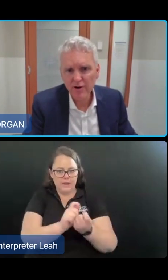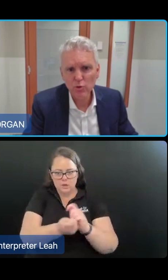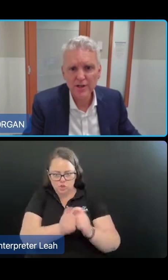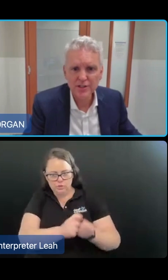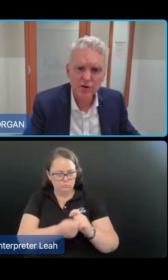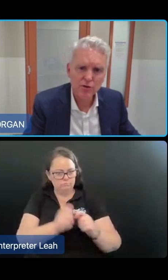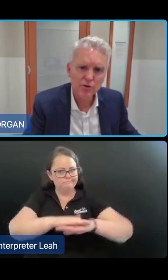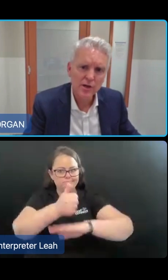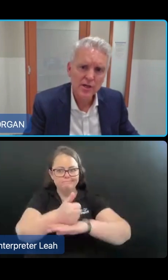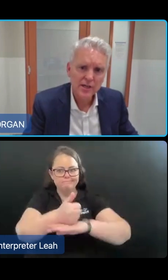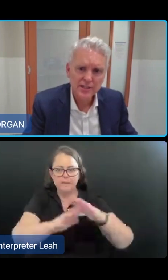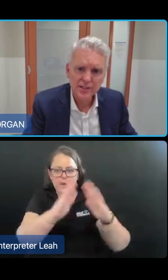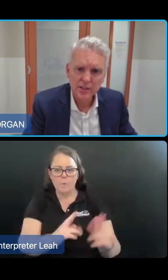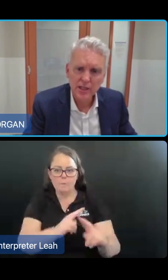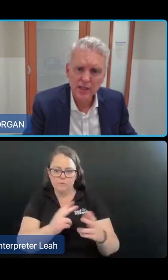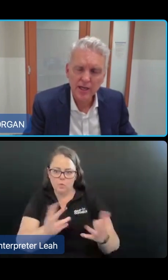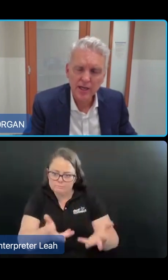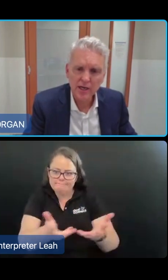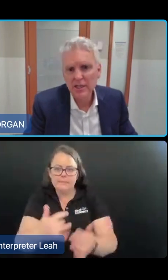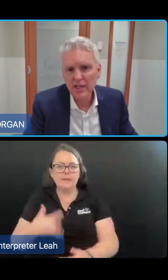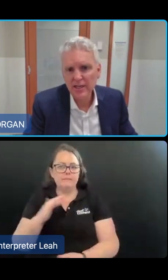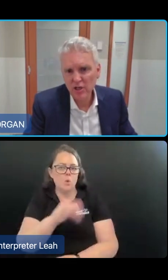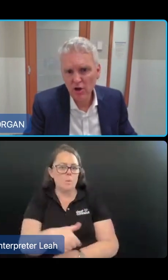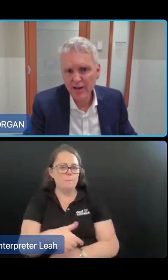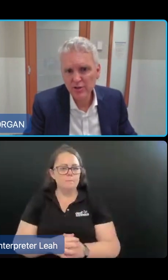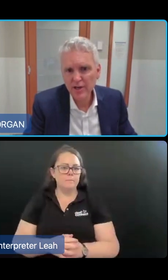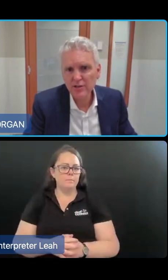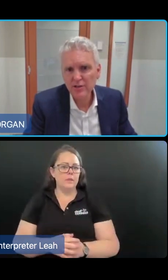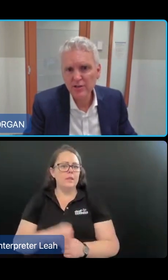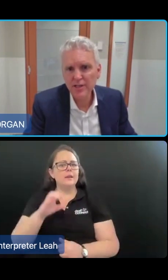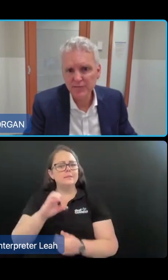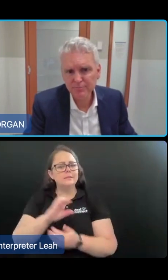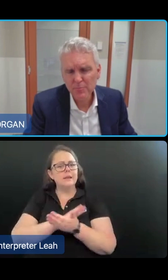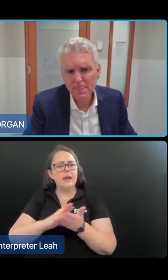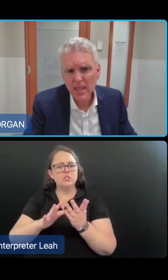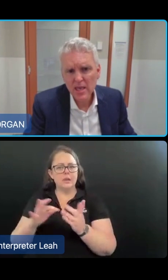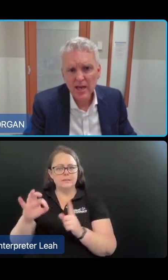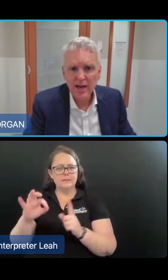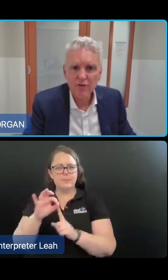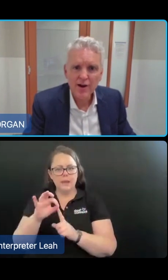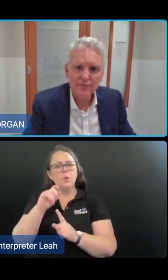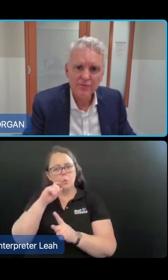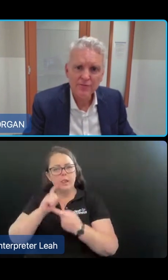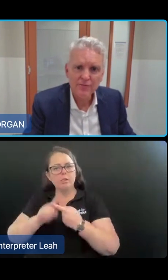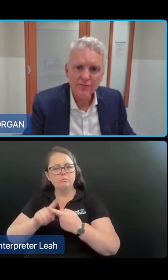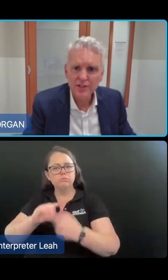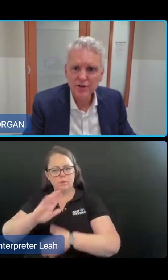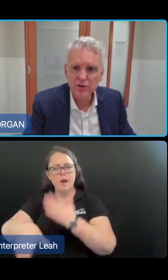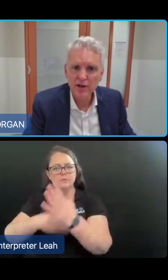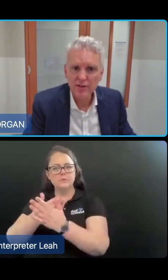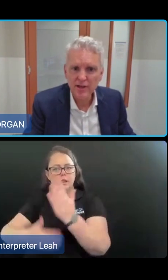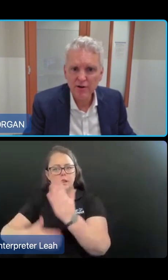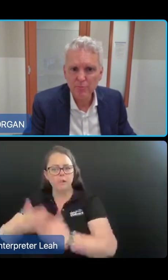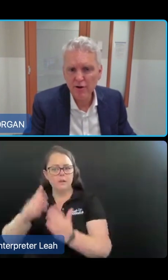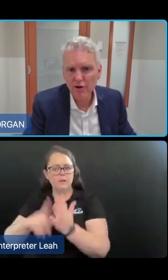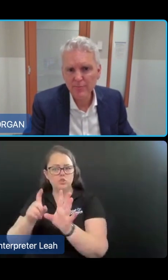program will continue until at least July 2027 and grant funding will continue